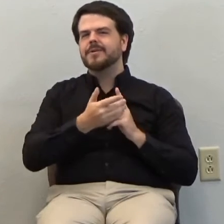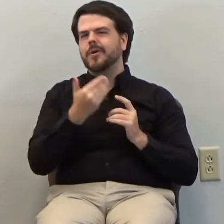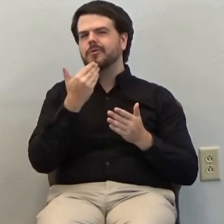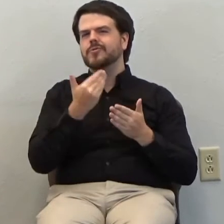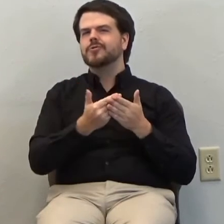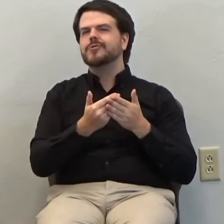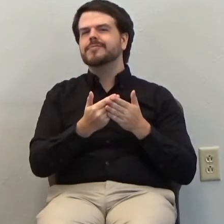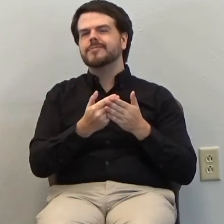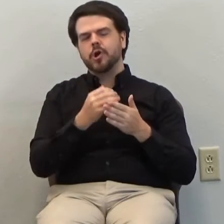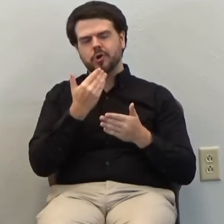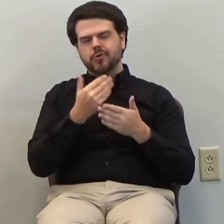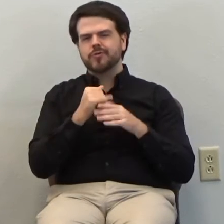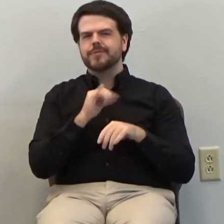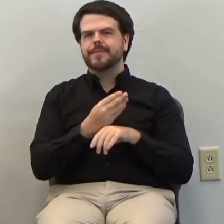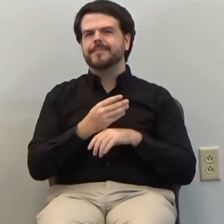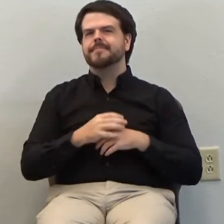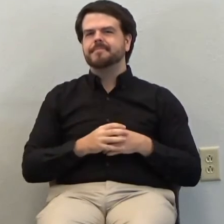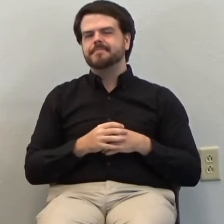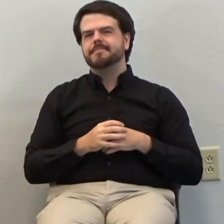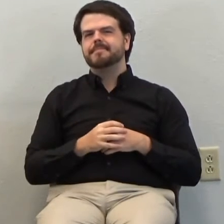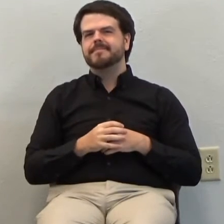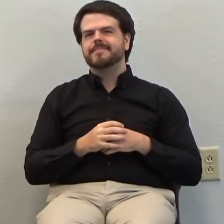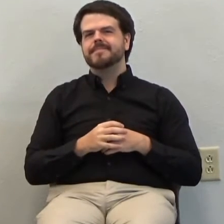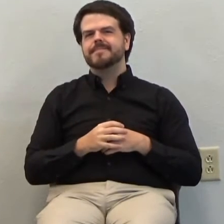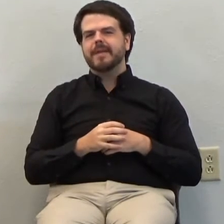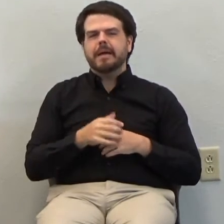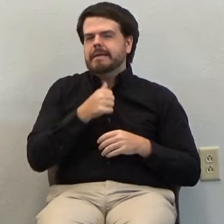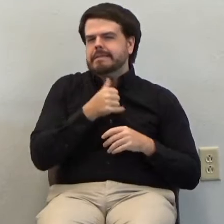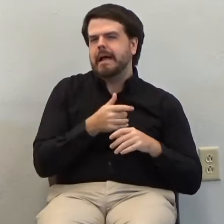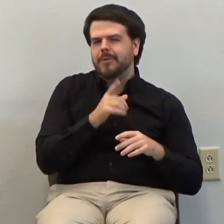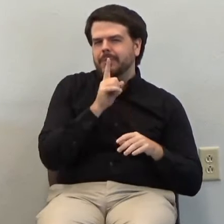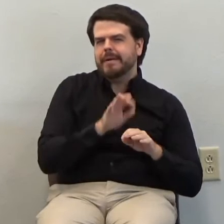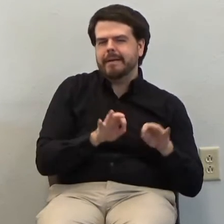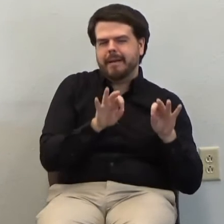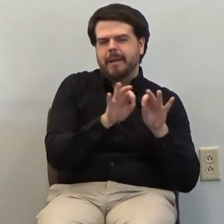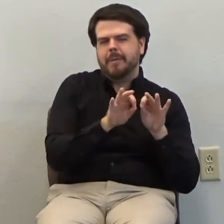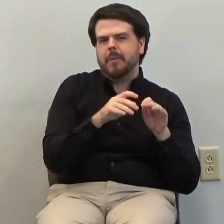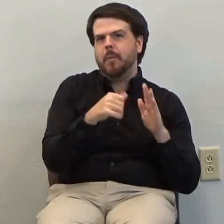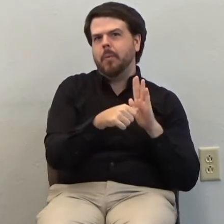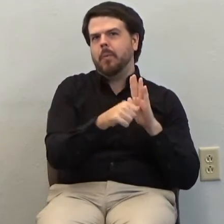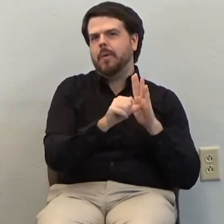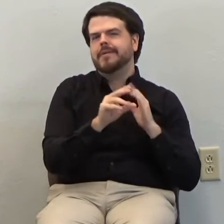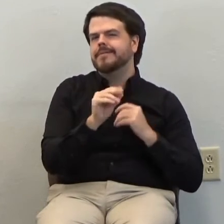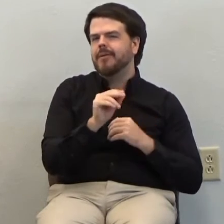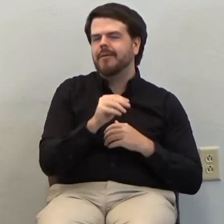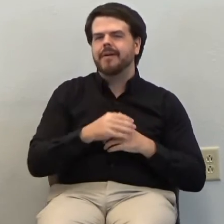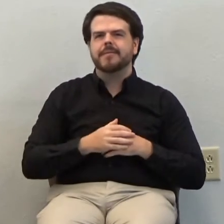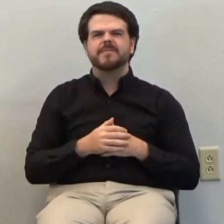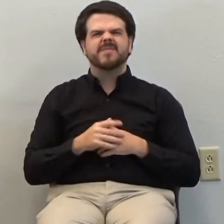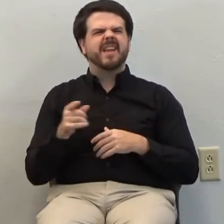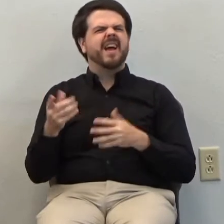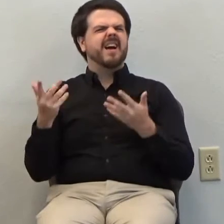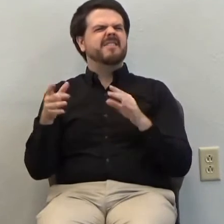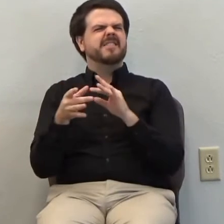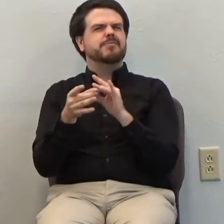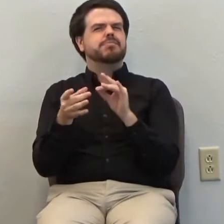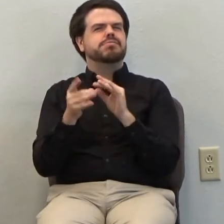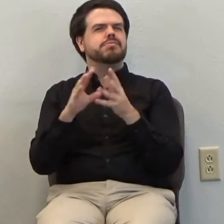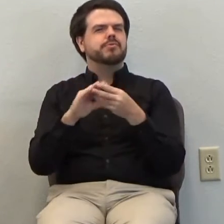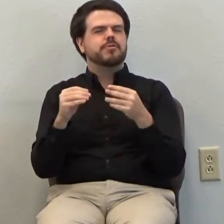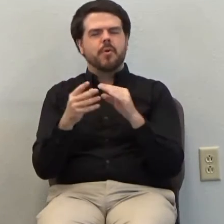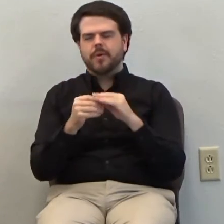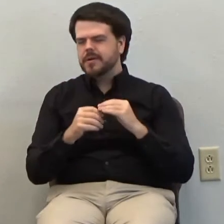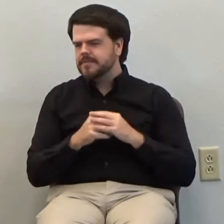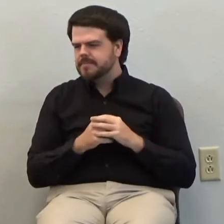really well done. You know, it's like, I've told you the stories of